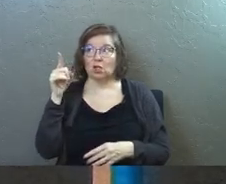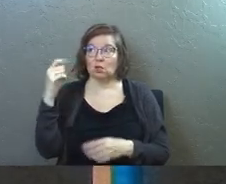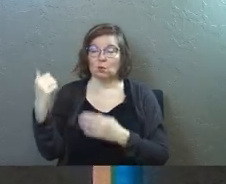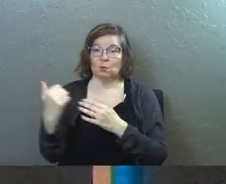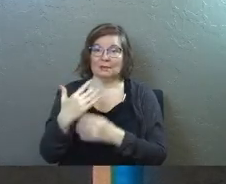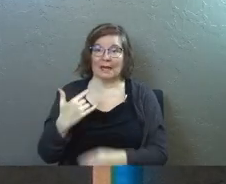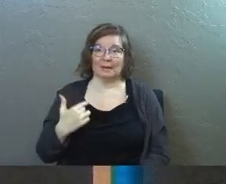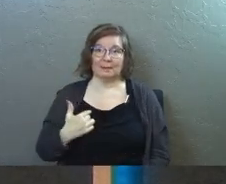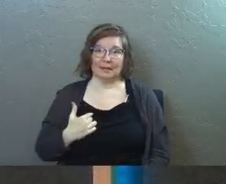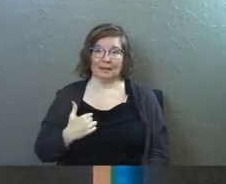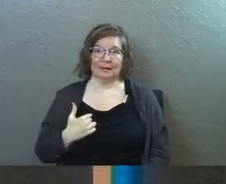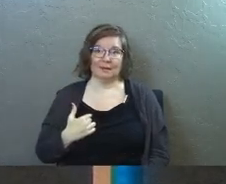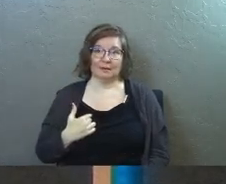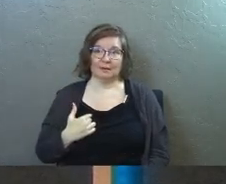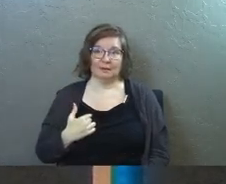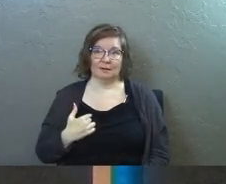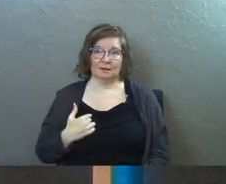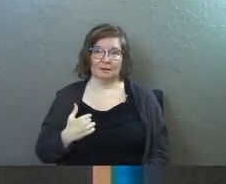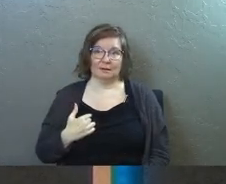you sent me.